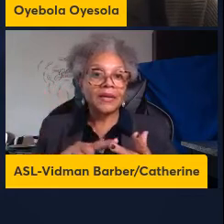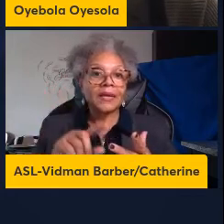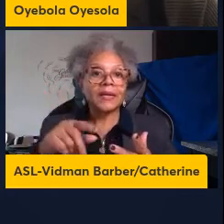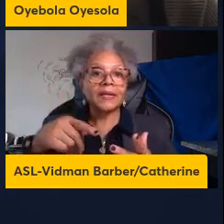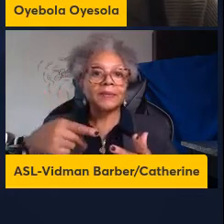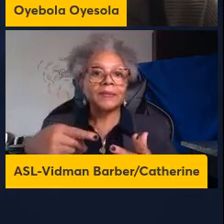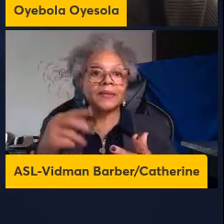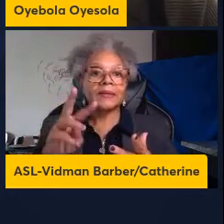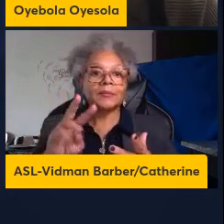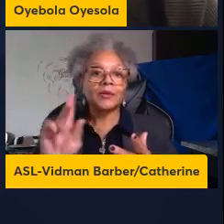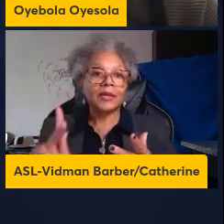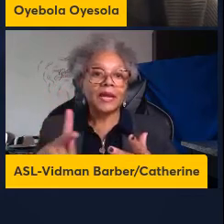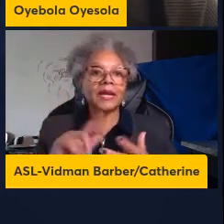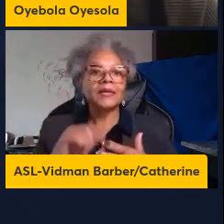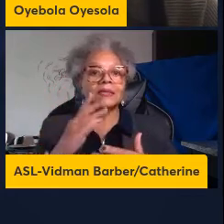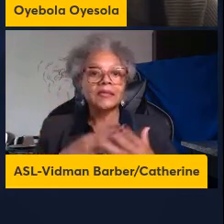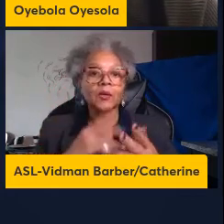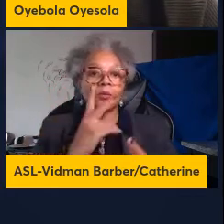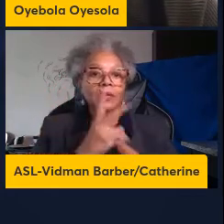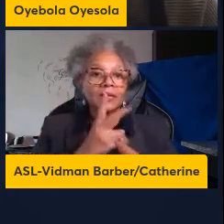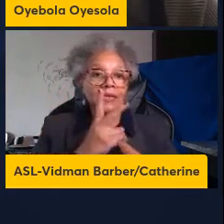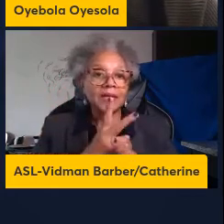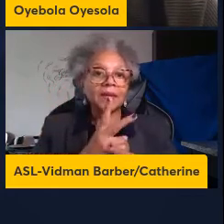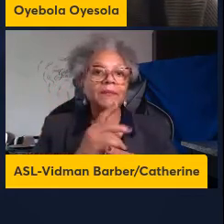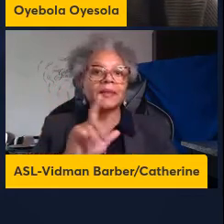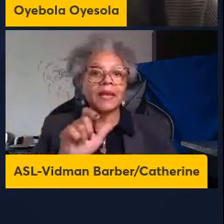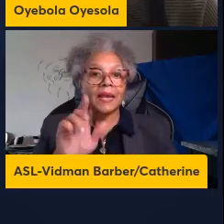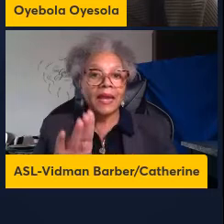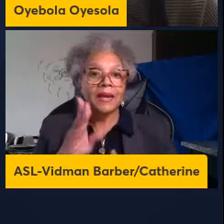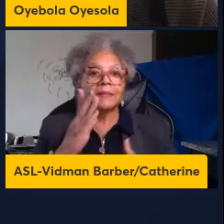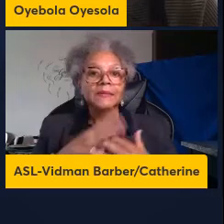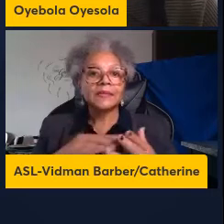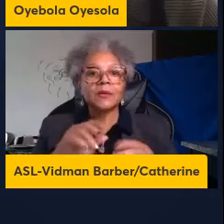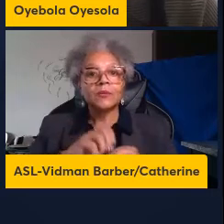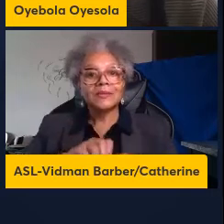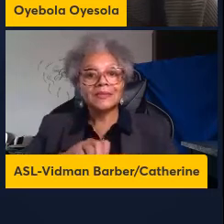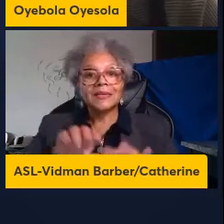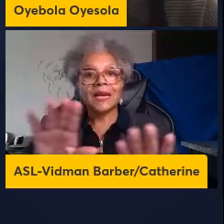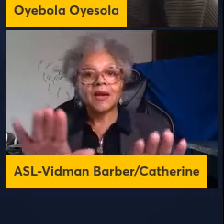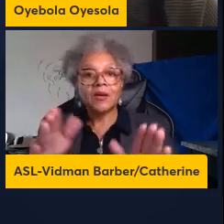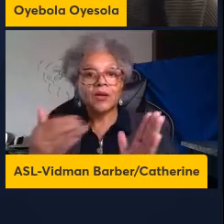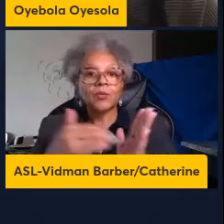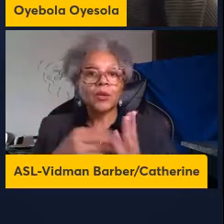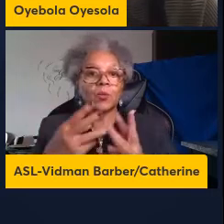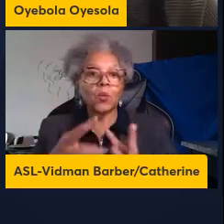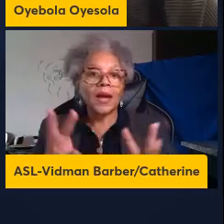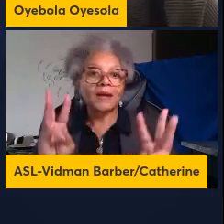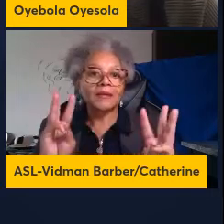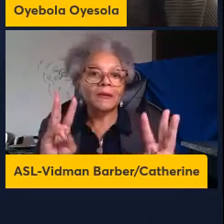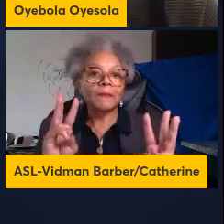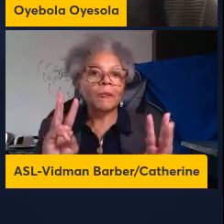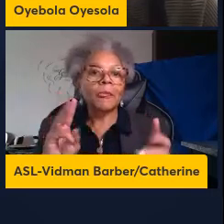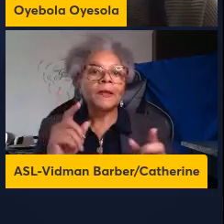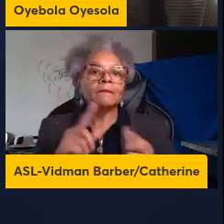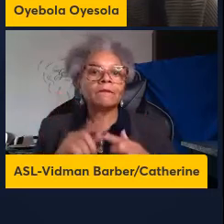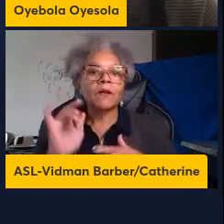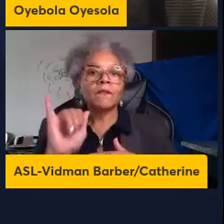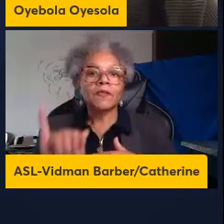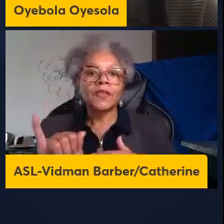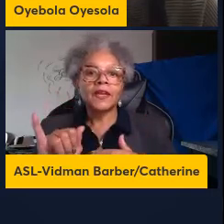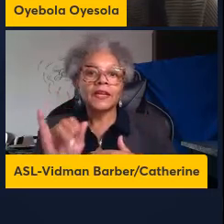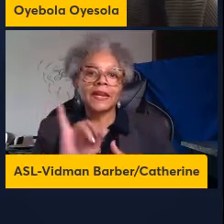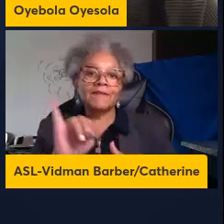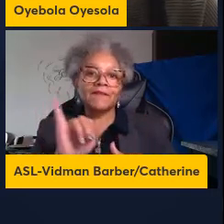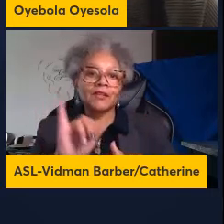and some of them were rewarded to assess the effect of helmet infection we left